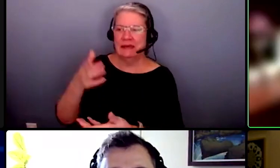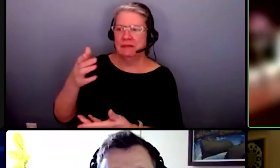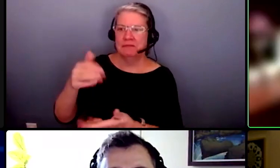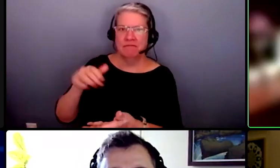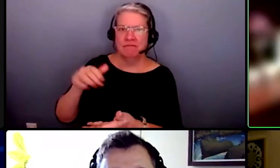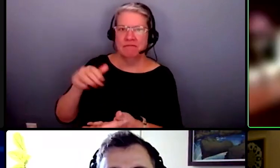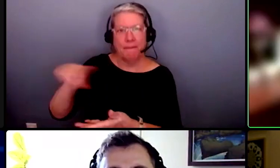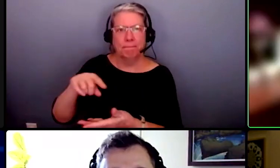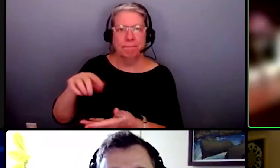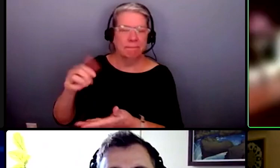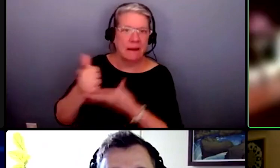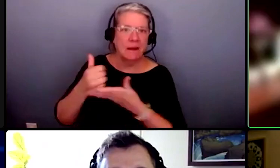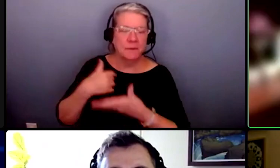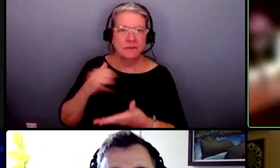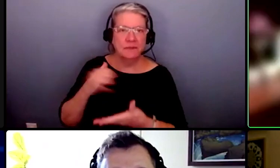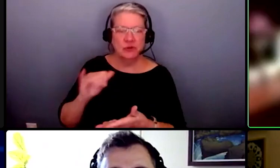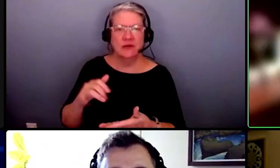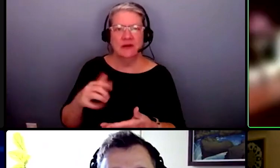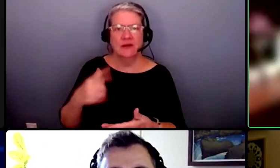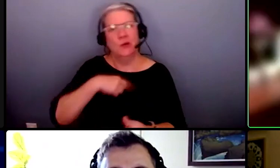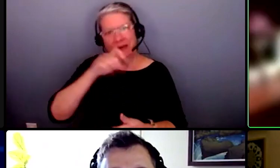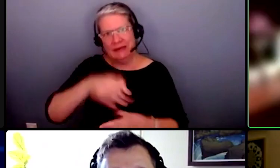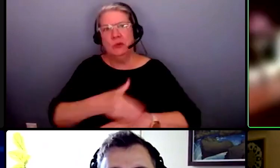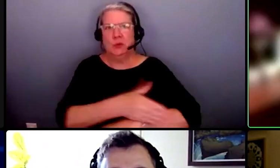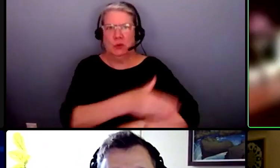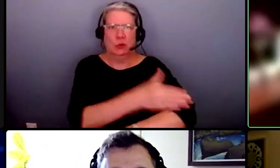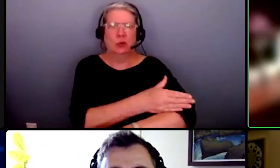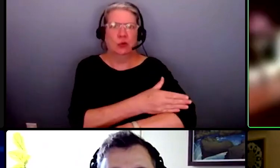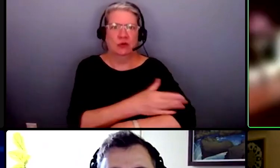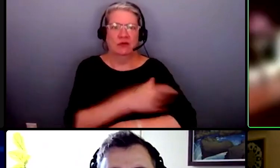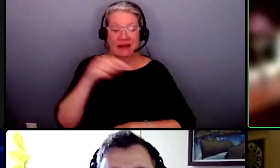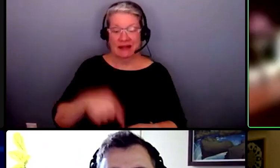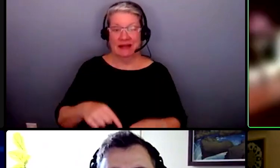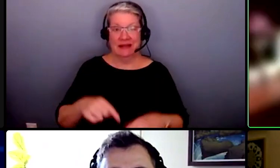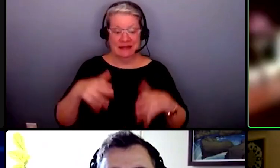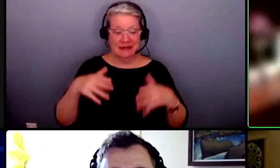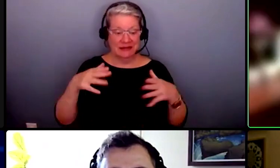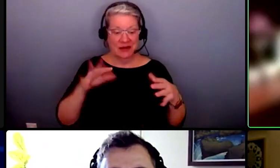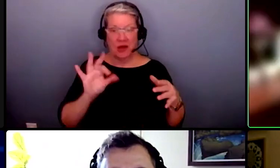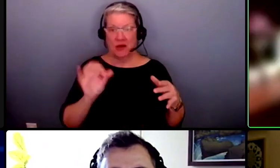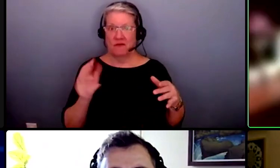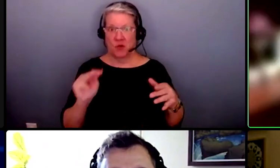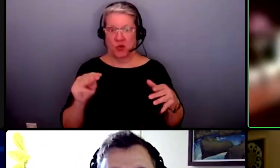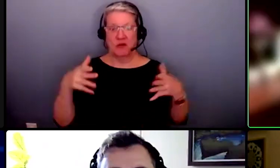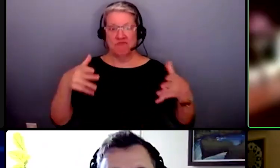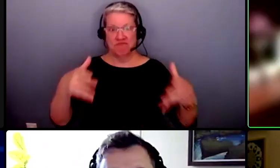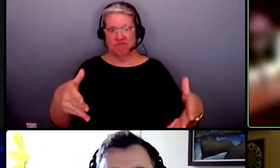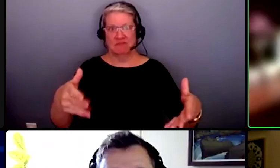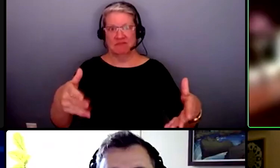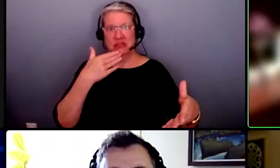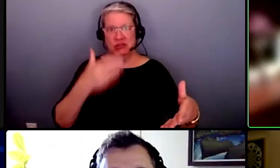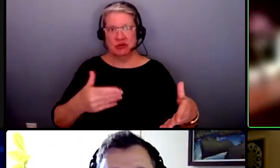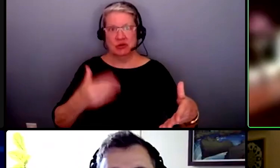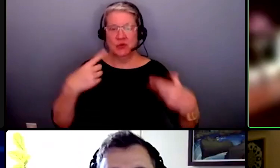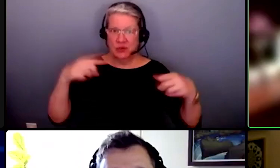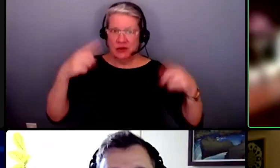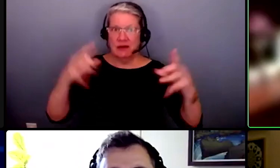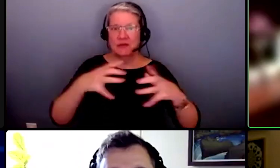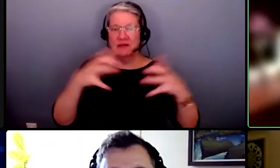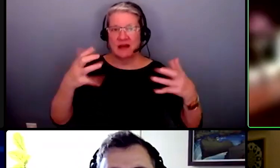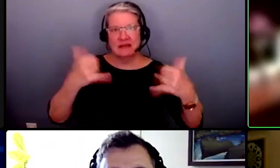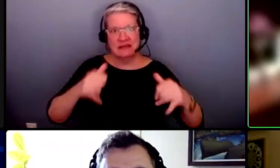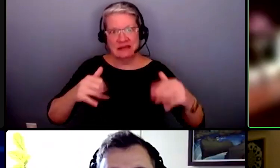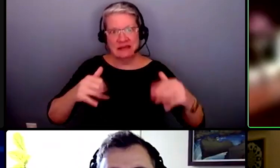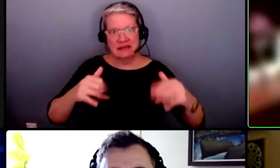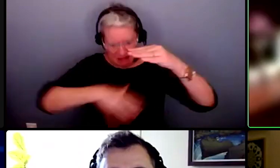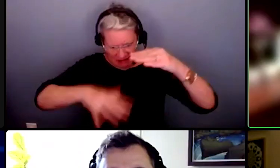um but we need to we need to do better and i think this forum is a great call to action of yes we've accomplished a lot but there's still a lot